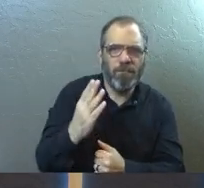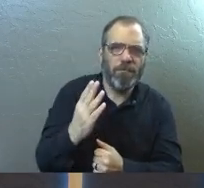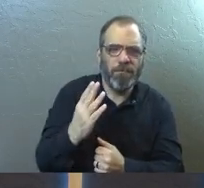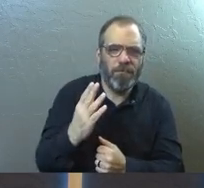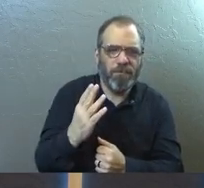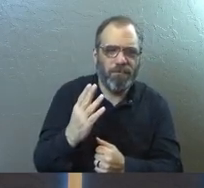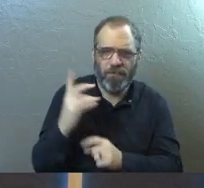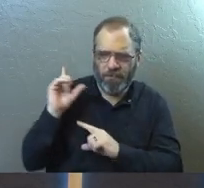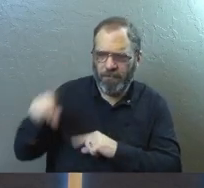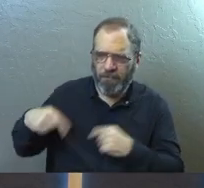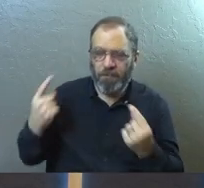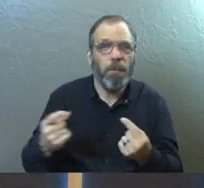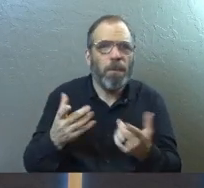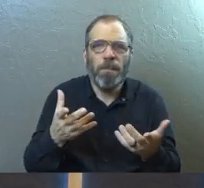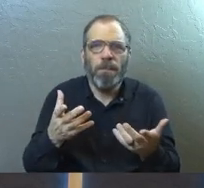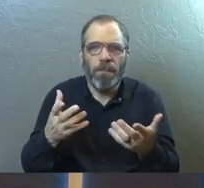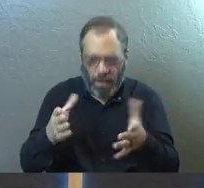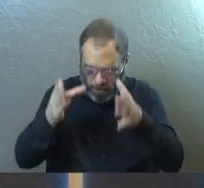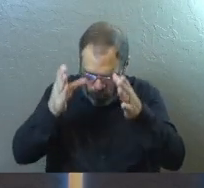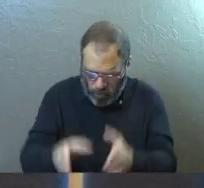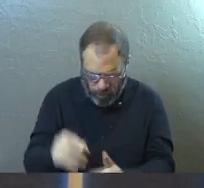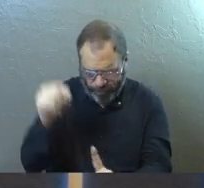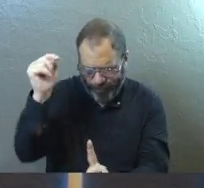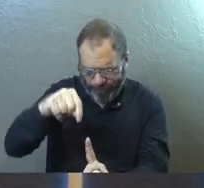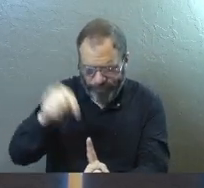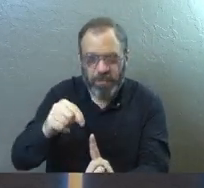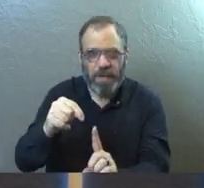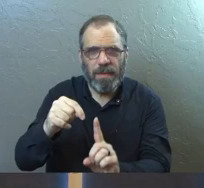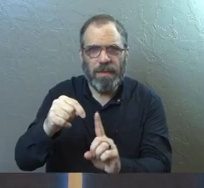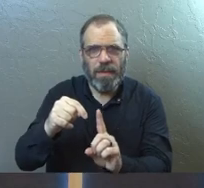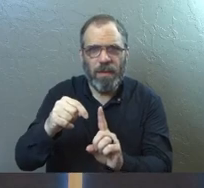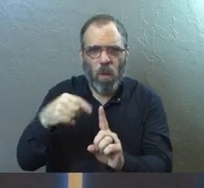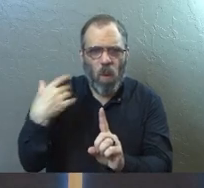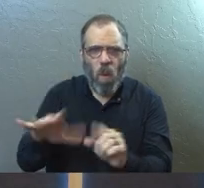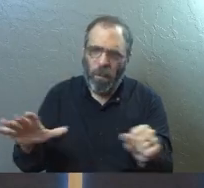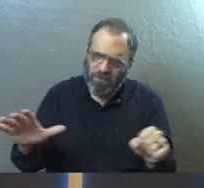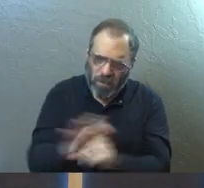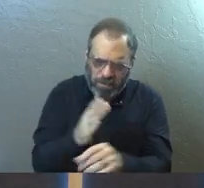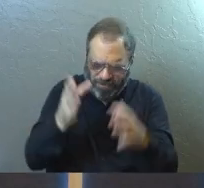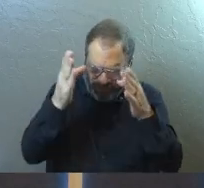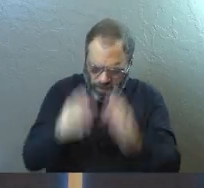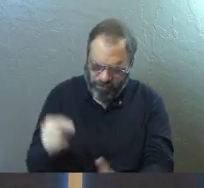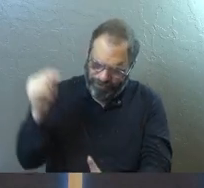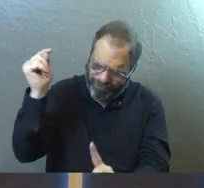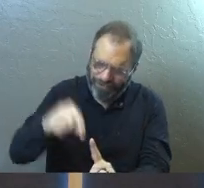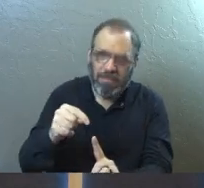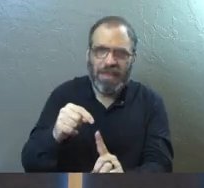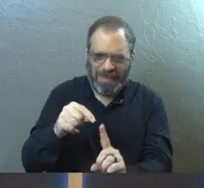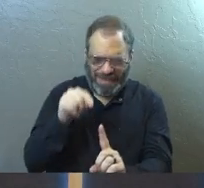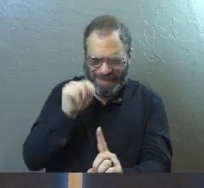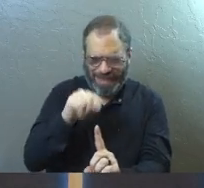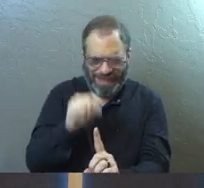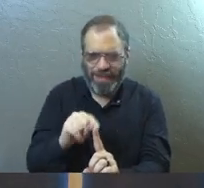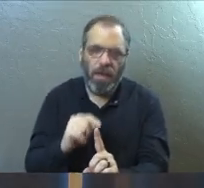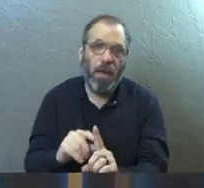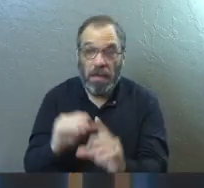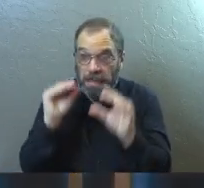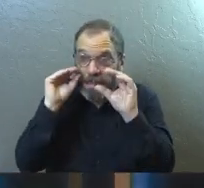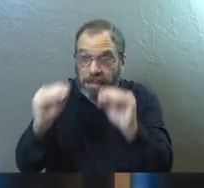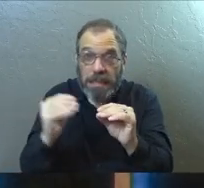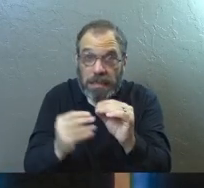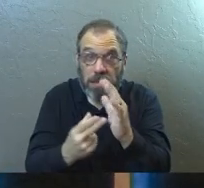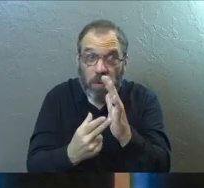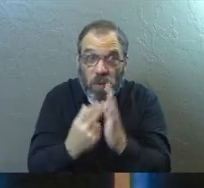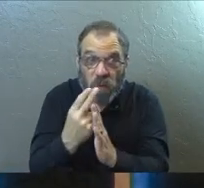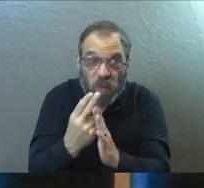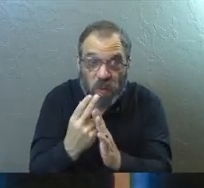down through the ages. It's because it was a person. It was holistically a person. It was a person who didn't just teach the